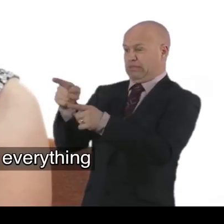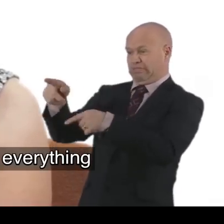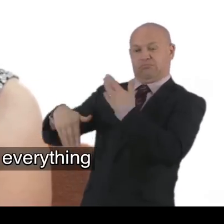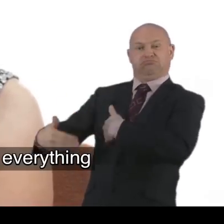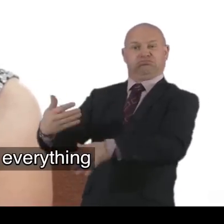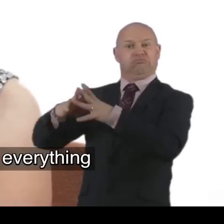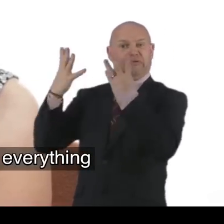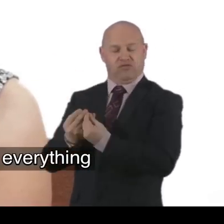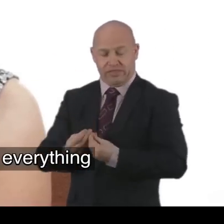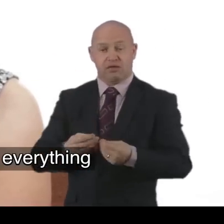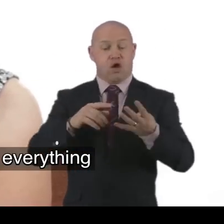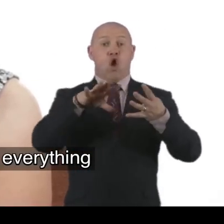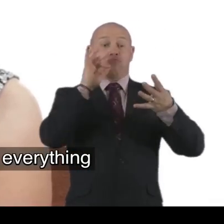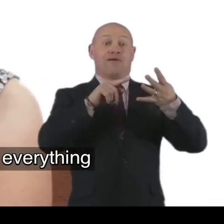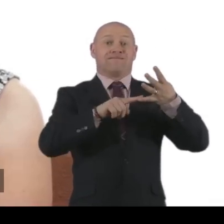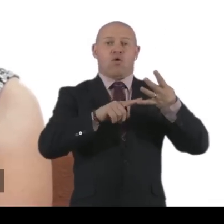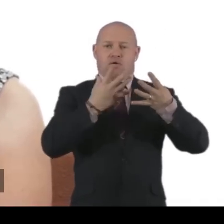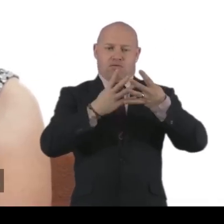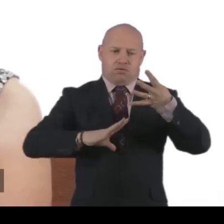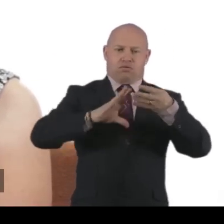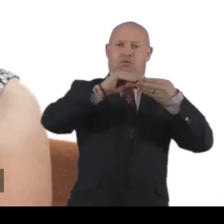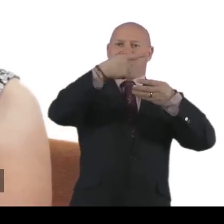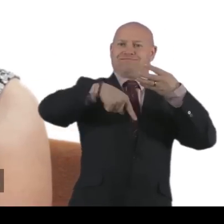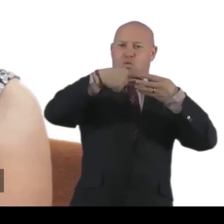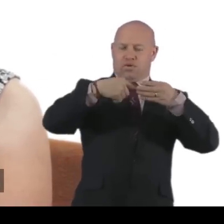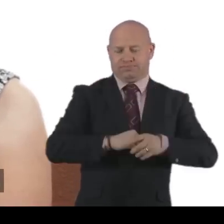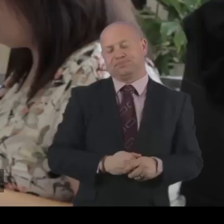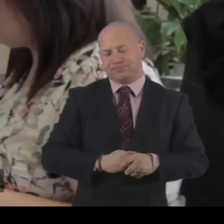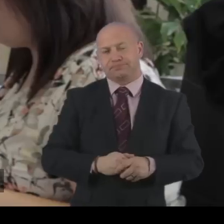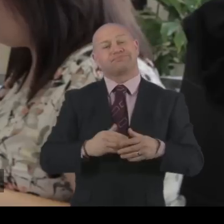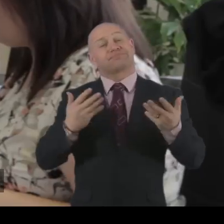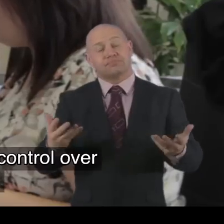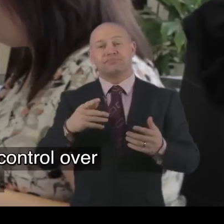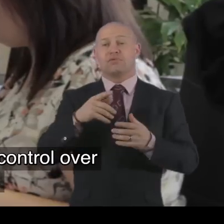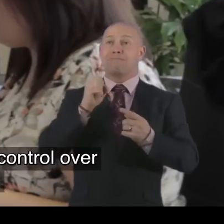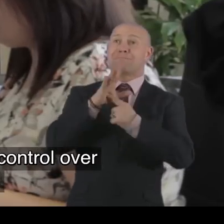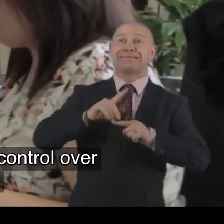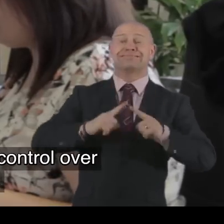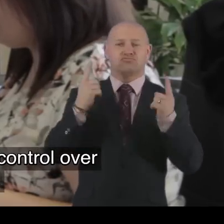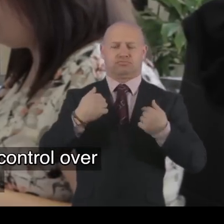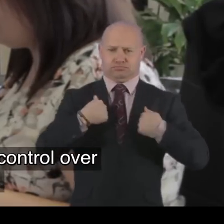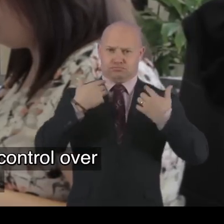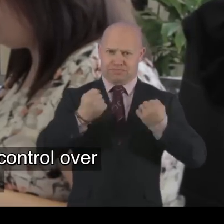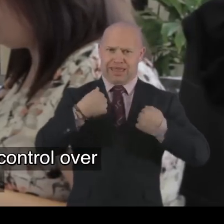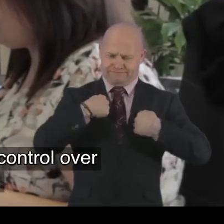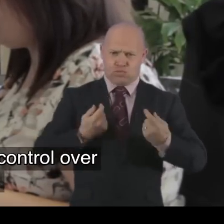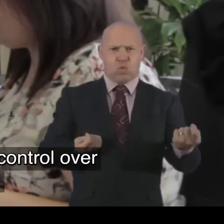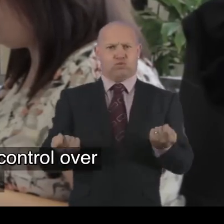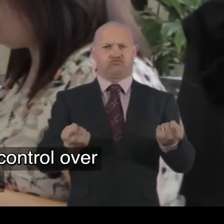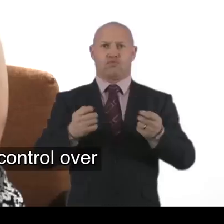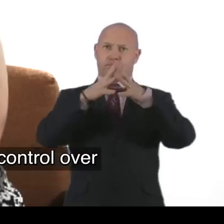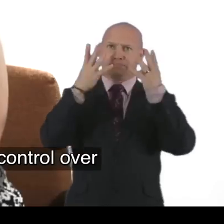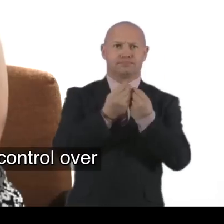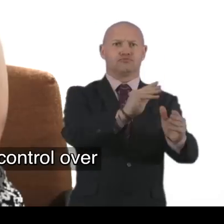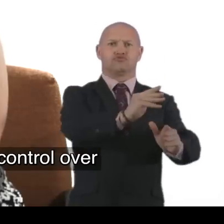authorities care. And just leaving everything with the local authority. And option four is having a mix of all. The main difference is people have complete control